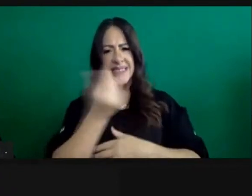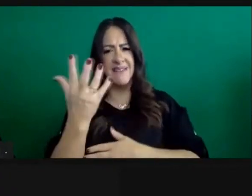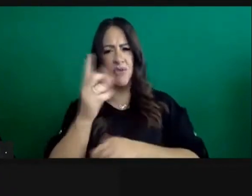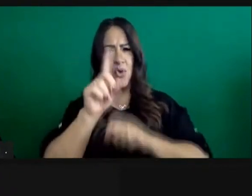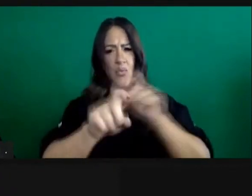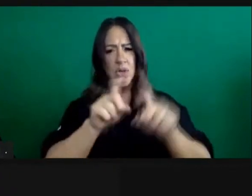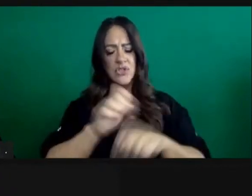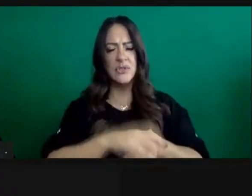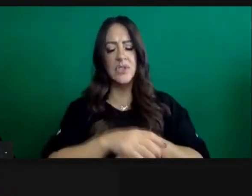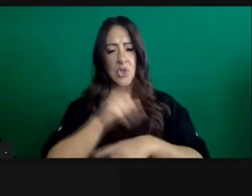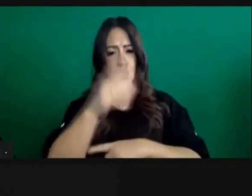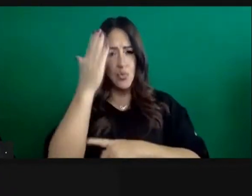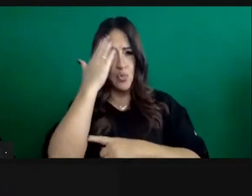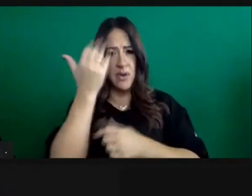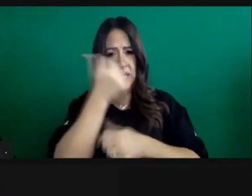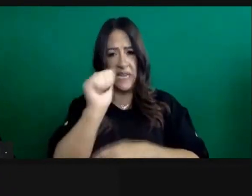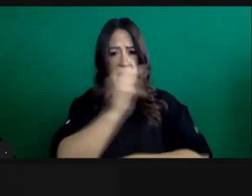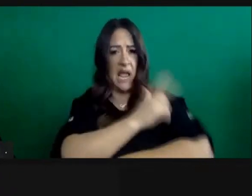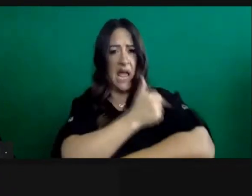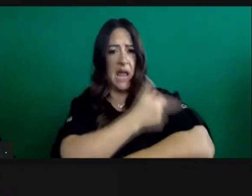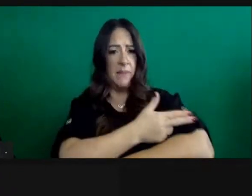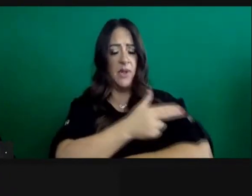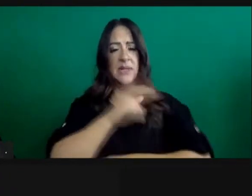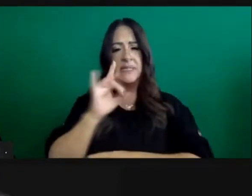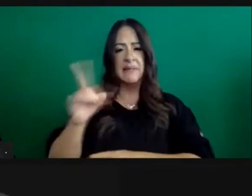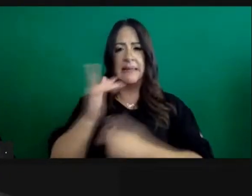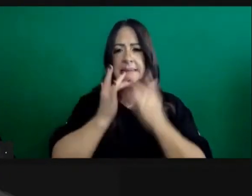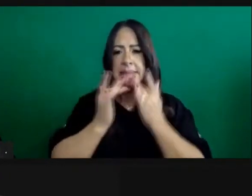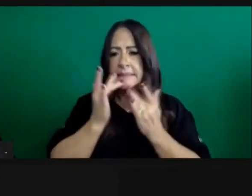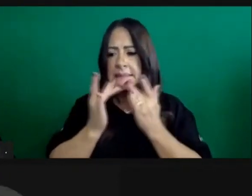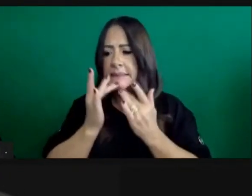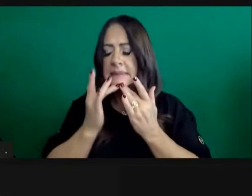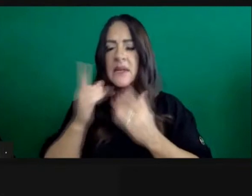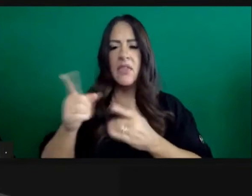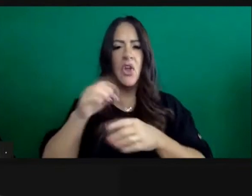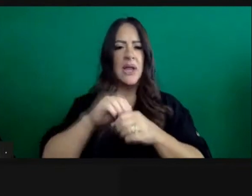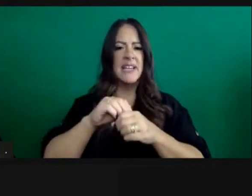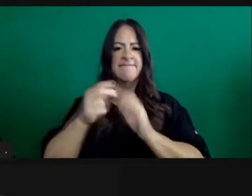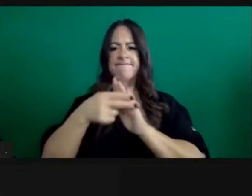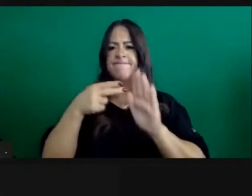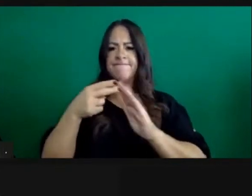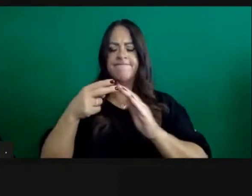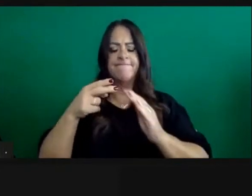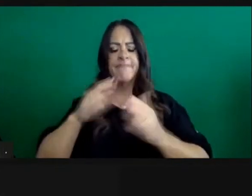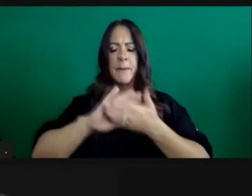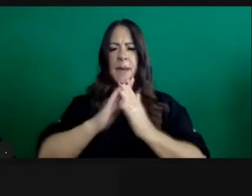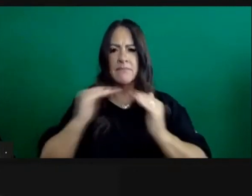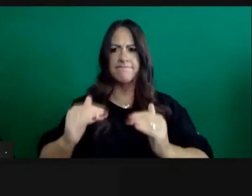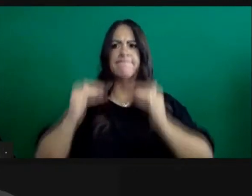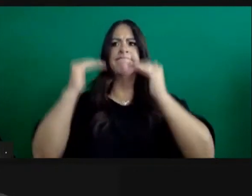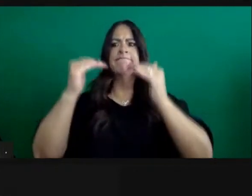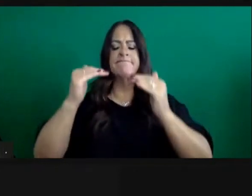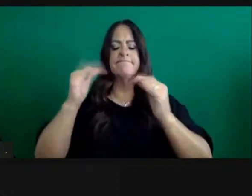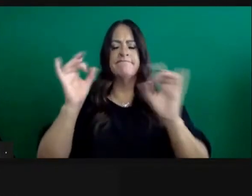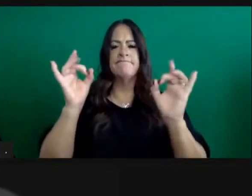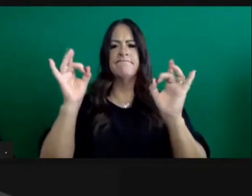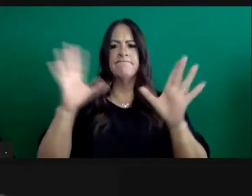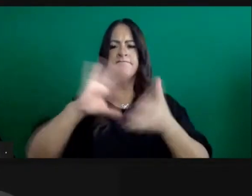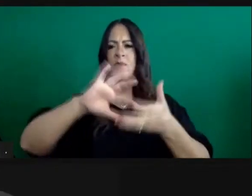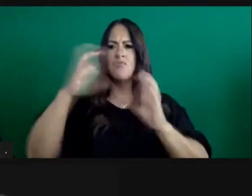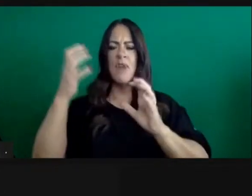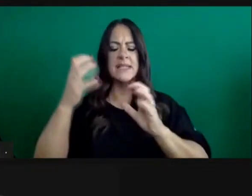are you aware of any hospitals that have had to begin to ration care or declare they are in crisis care? And if so, in what counties, then will this be publicly disclosed